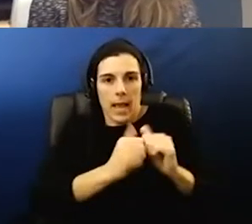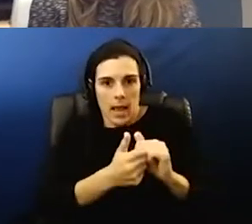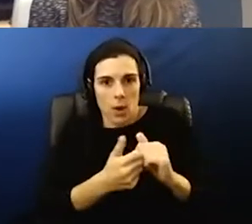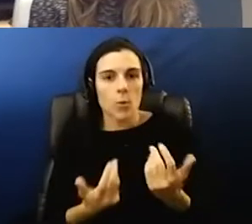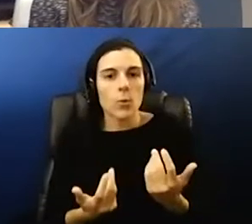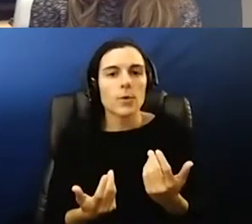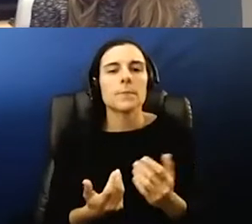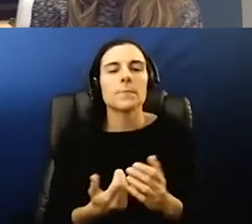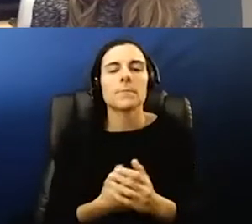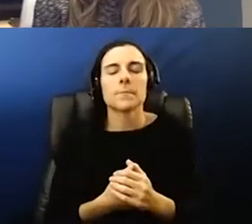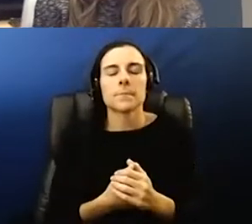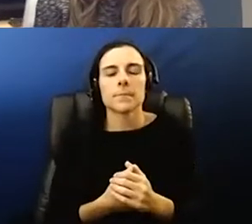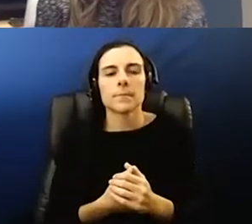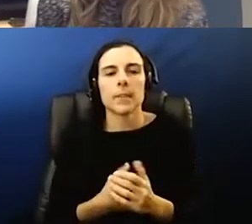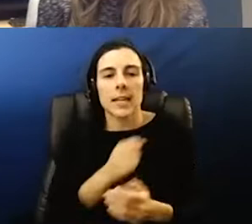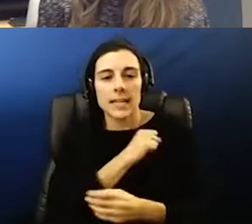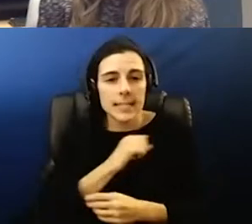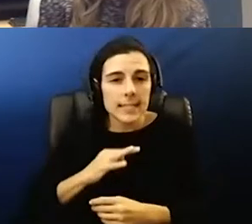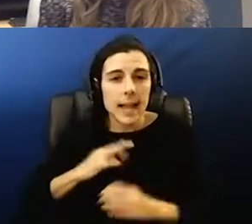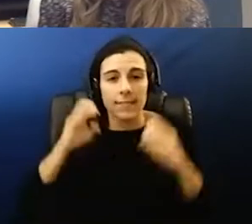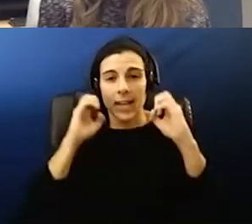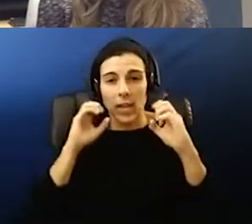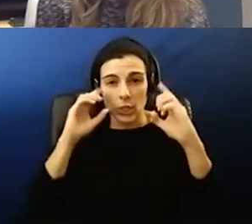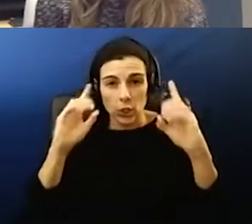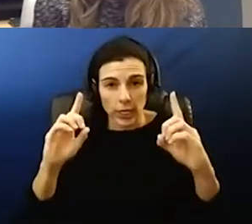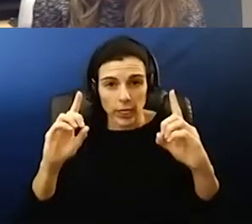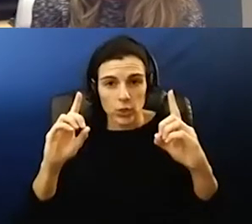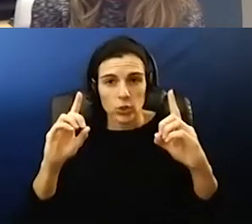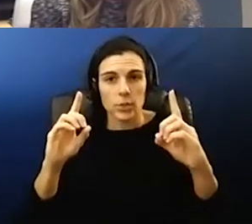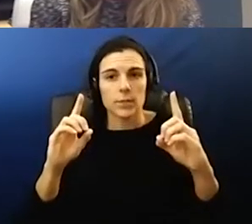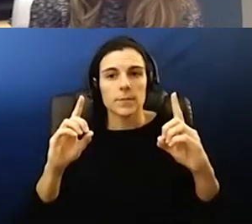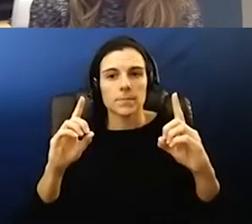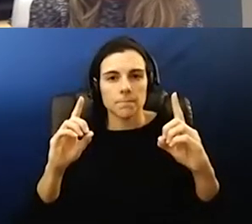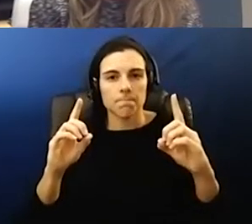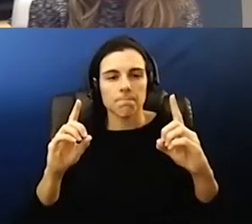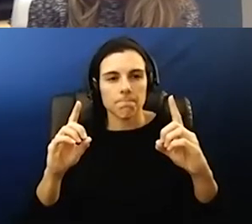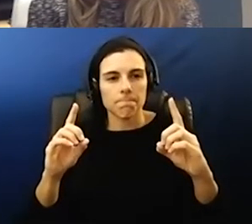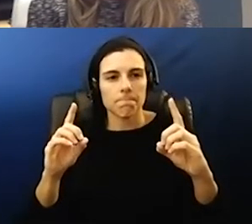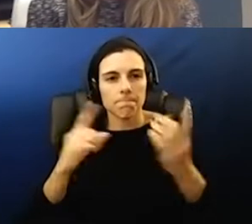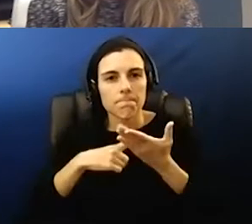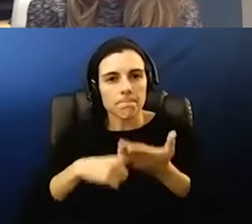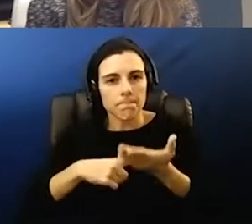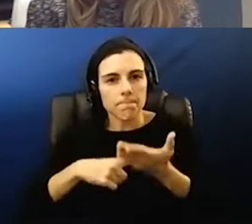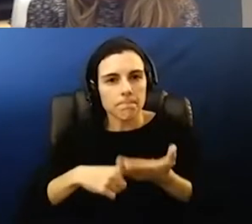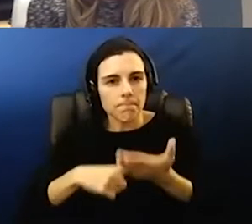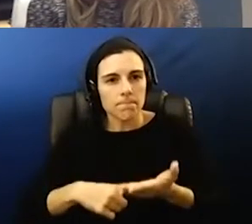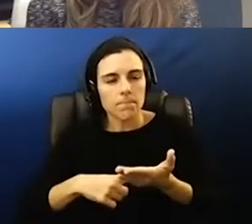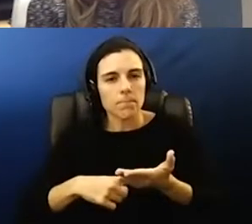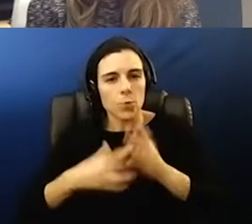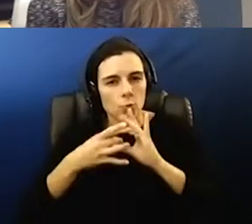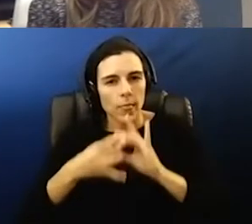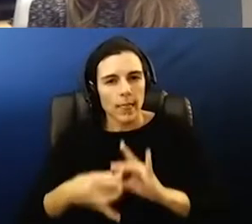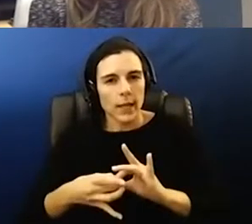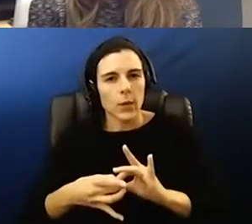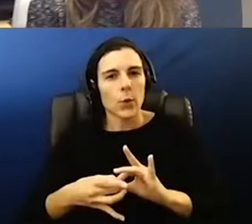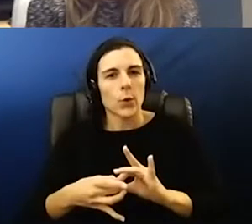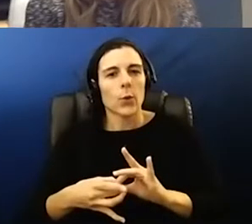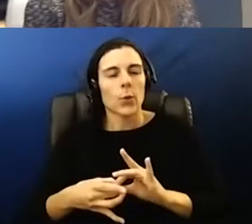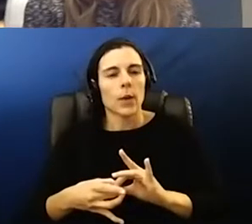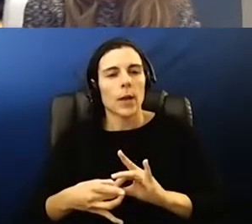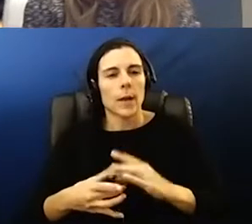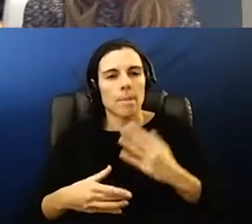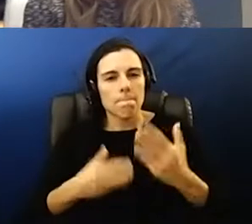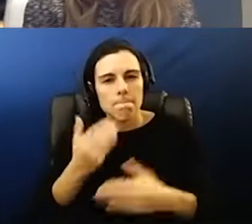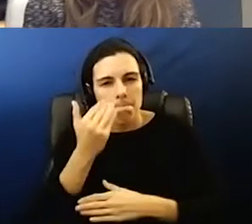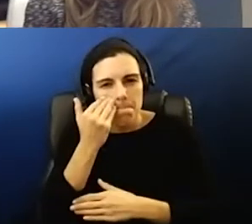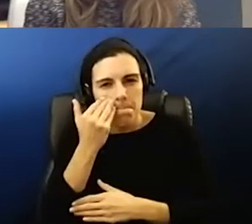um staff education we need to give um and talk about as it relates to um knowing